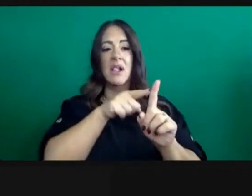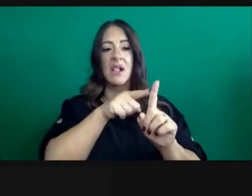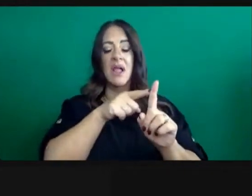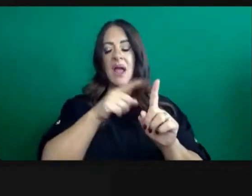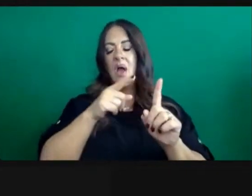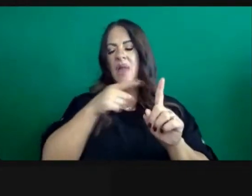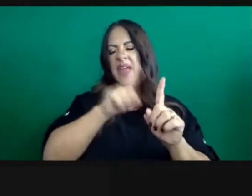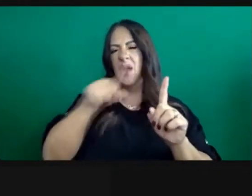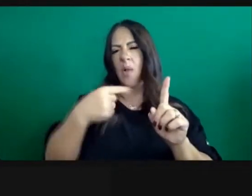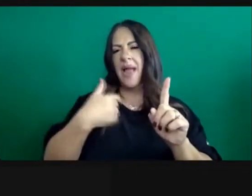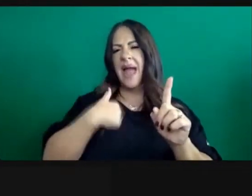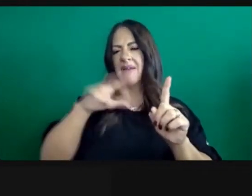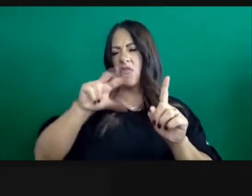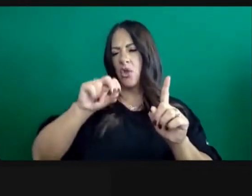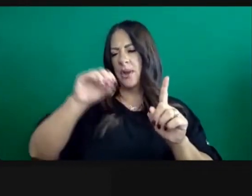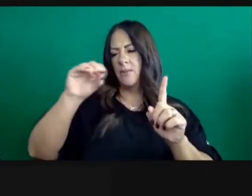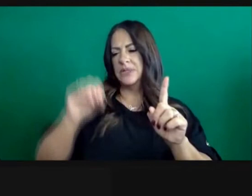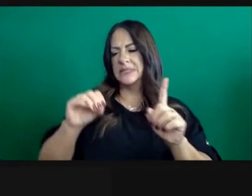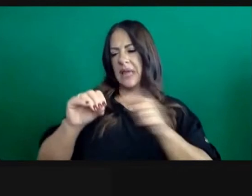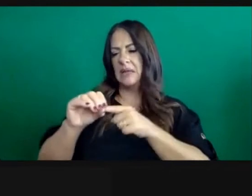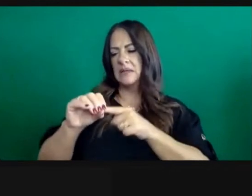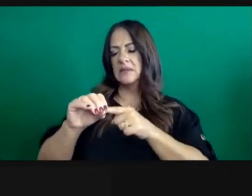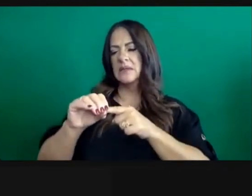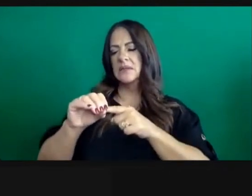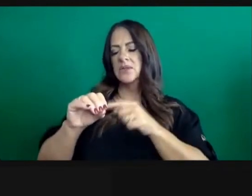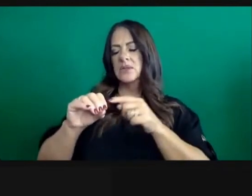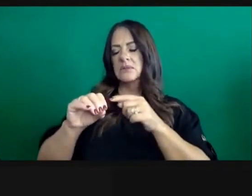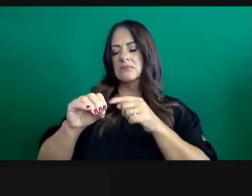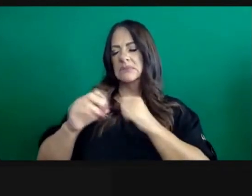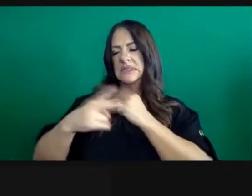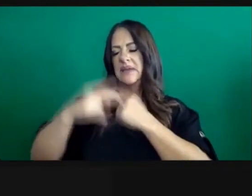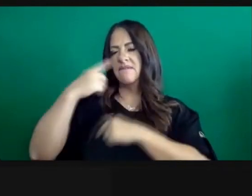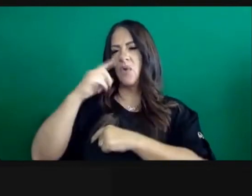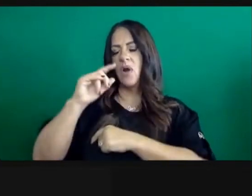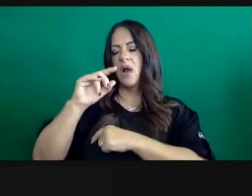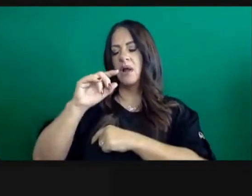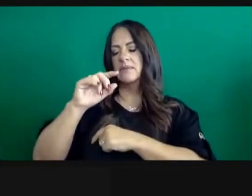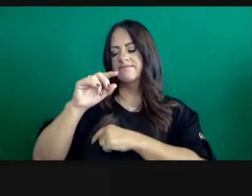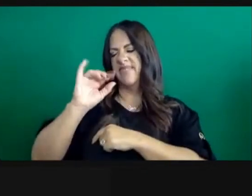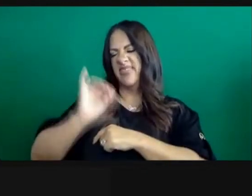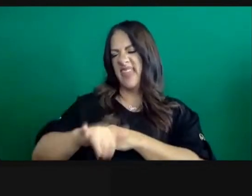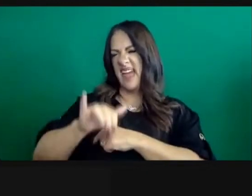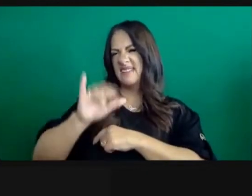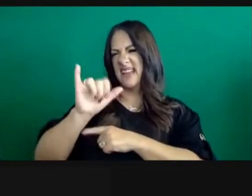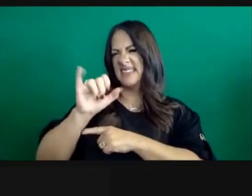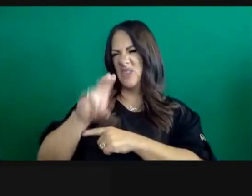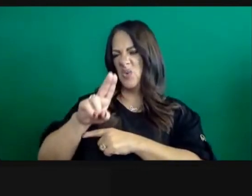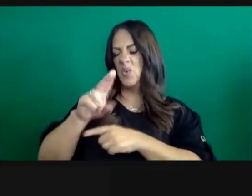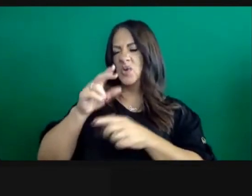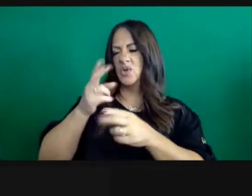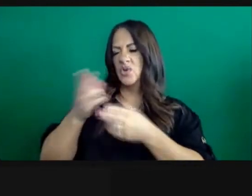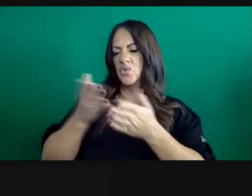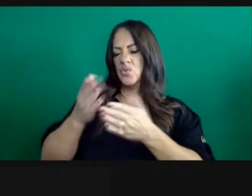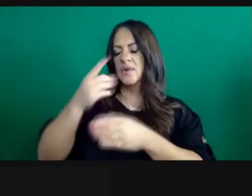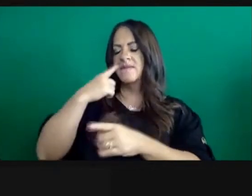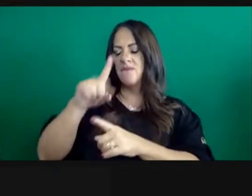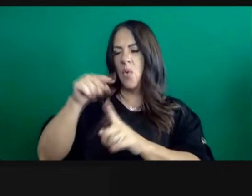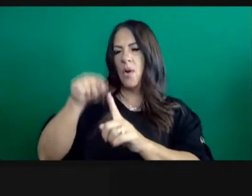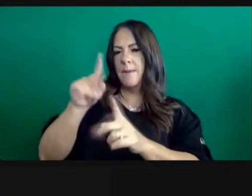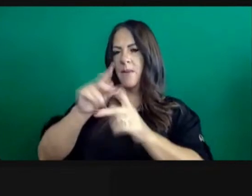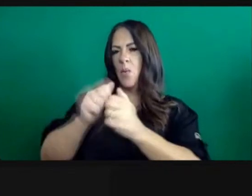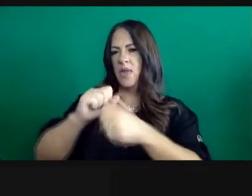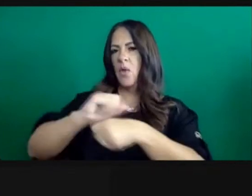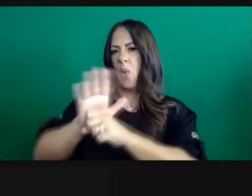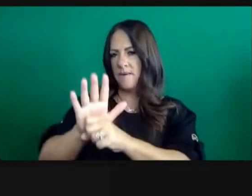30%, we consider that ICU and that facility or that region's ICU capacity